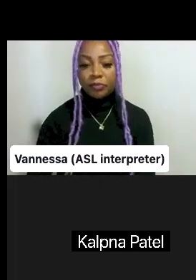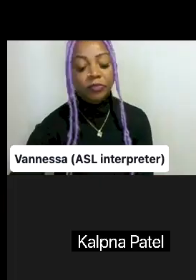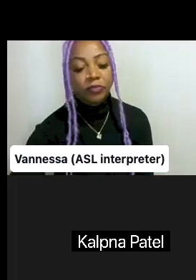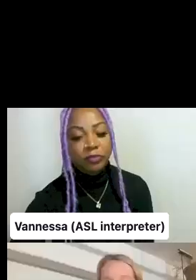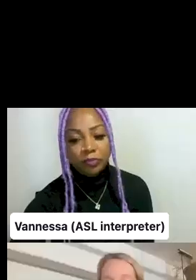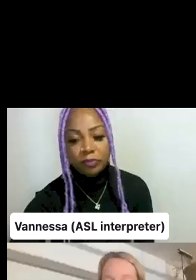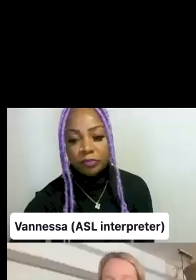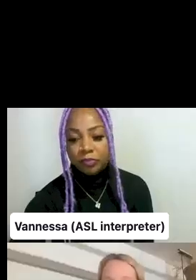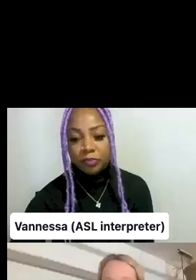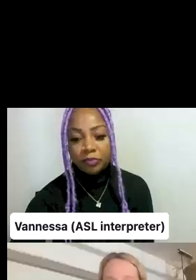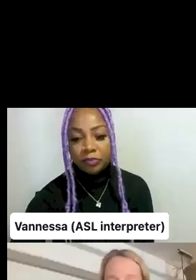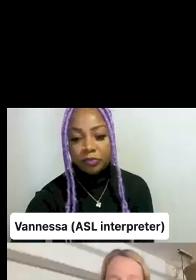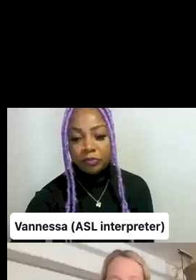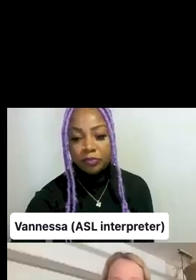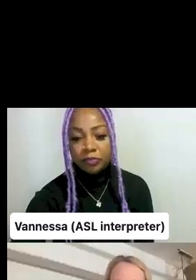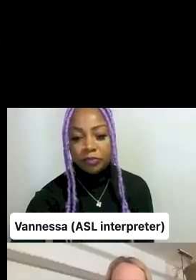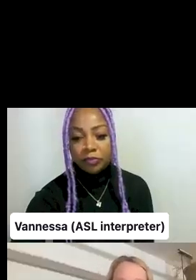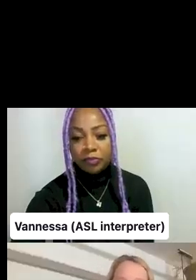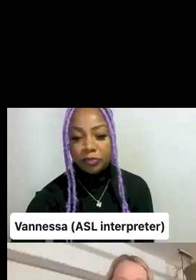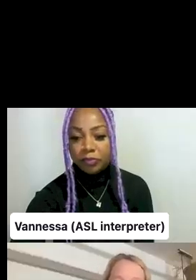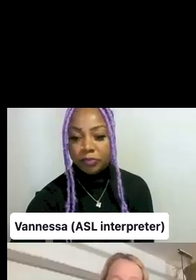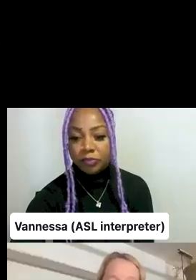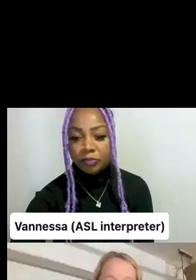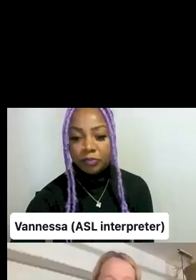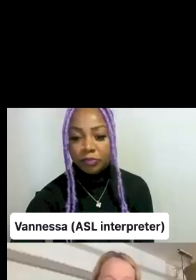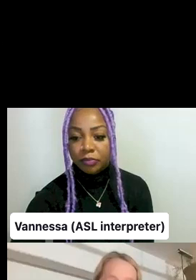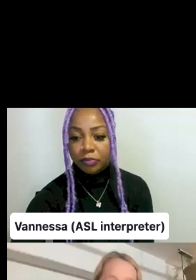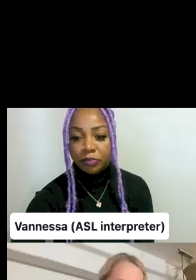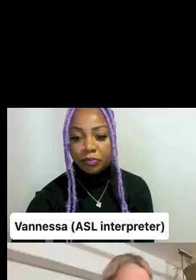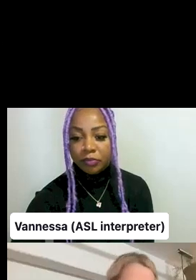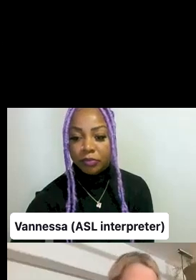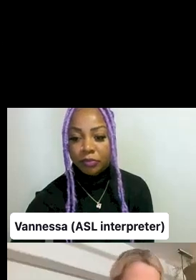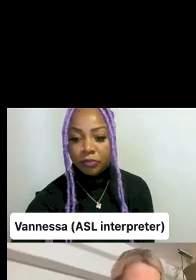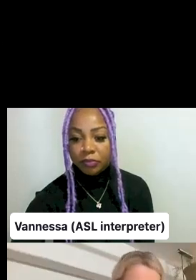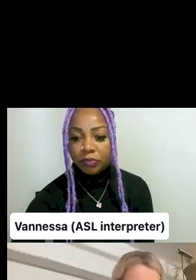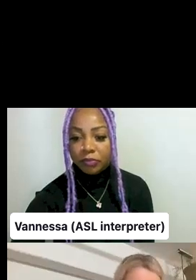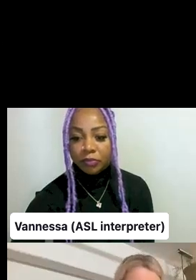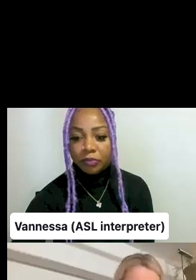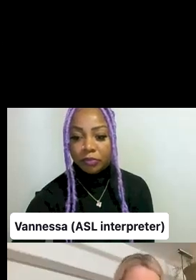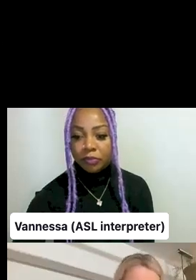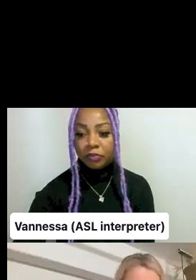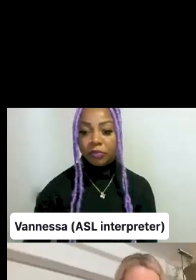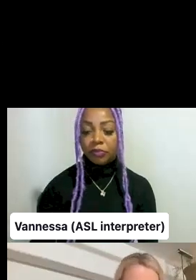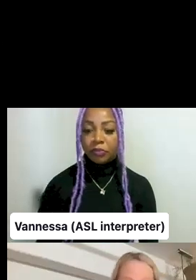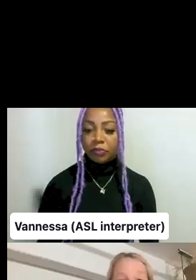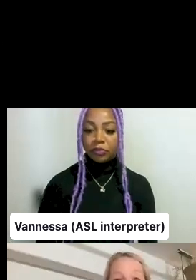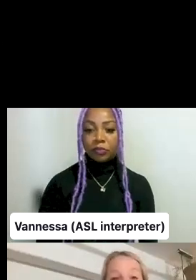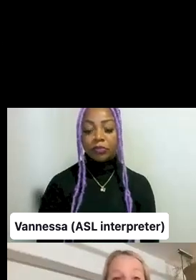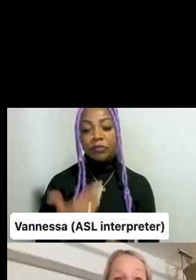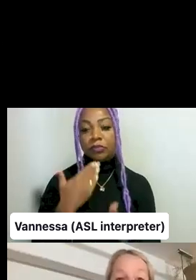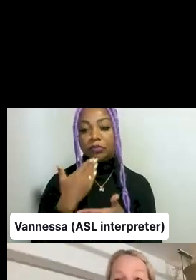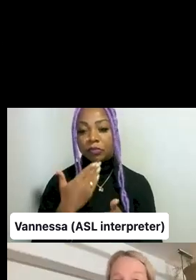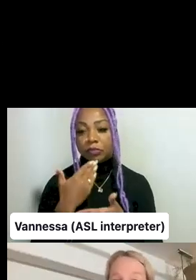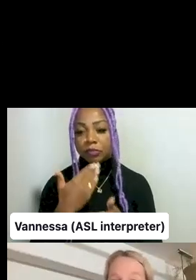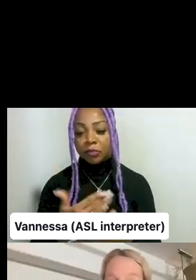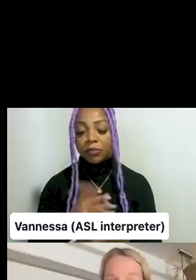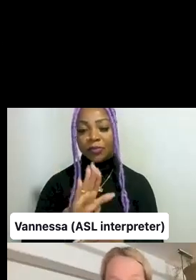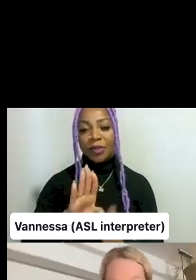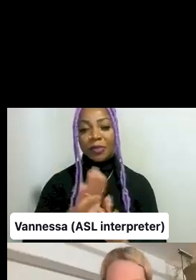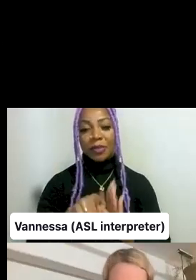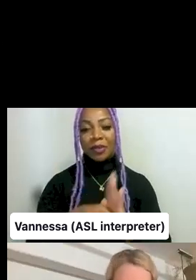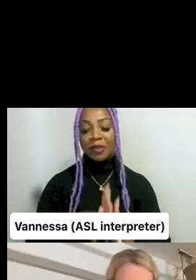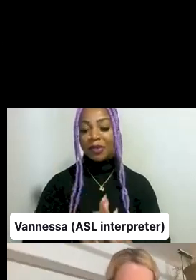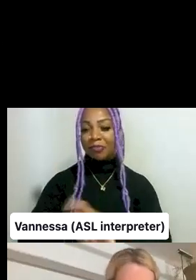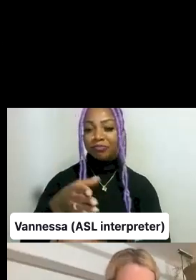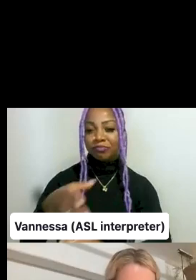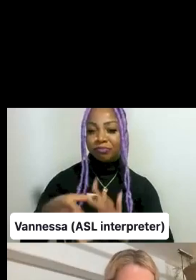Thank you, Keltner, for that wonderful introduction. And thank you, everyone who showed up to be part of this session.